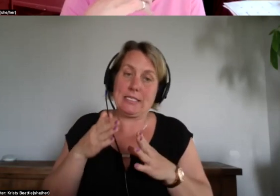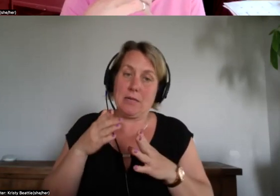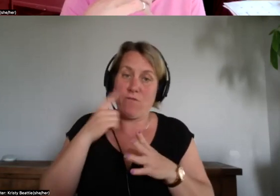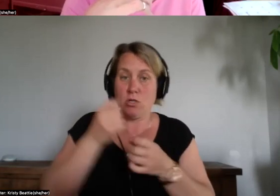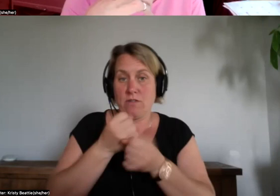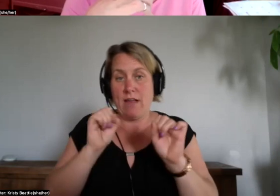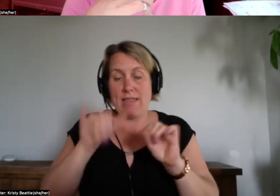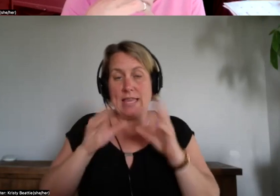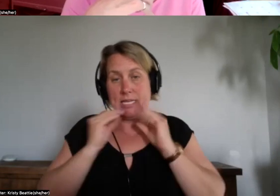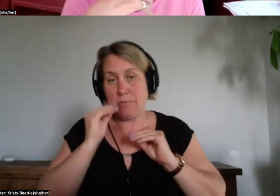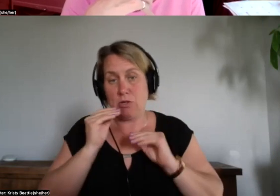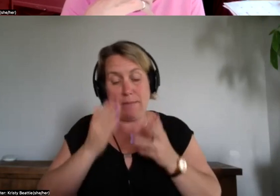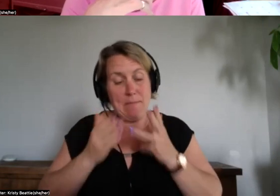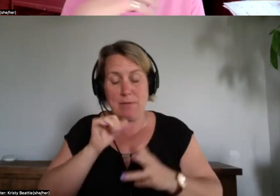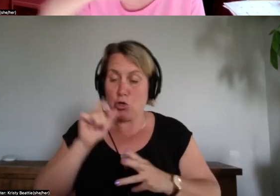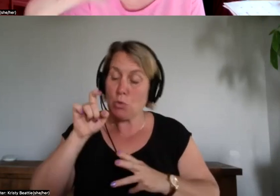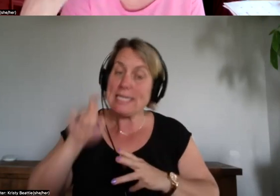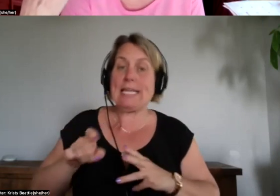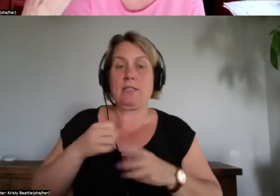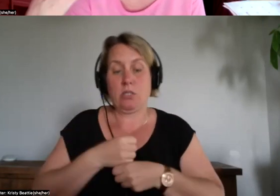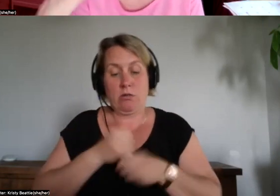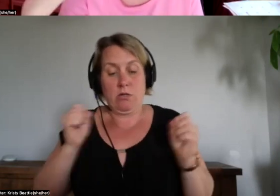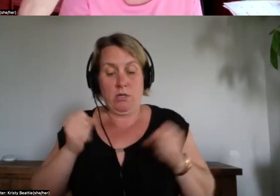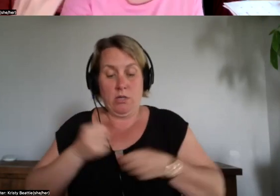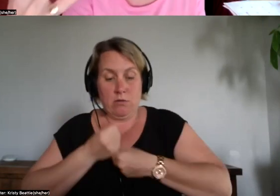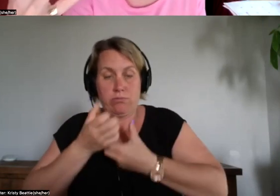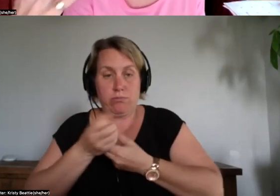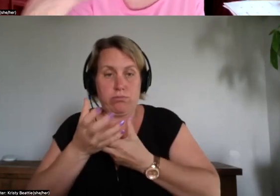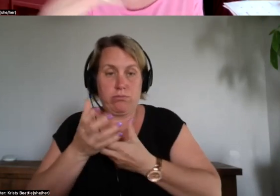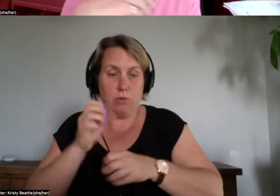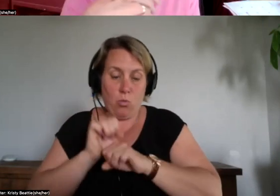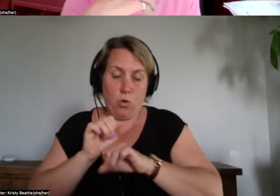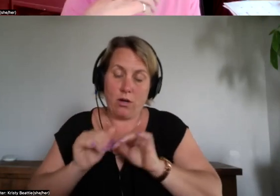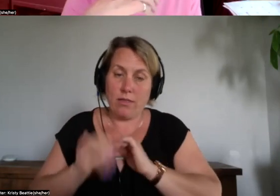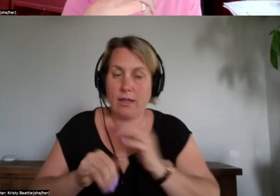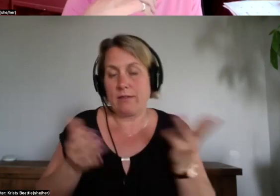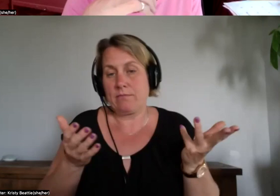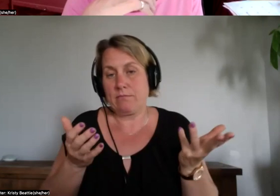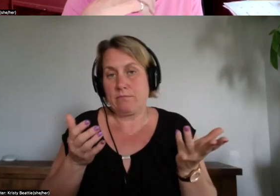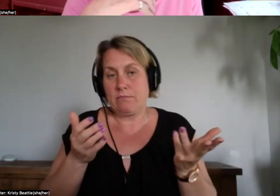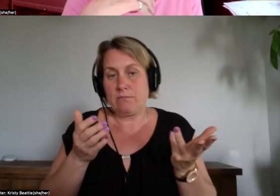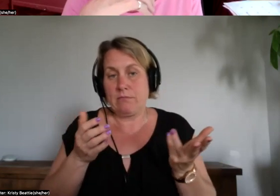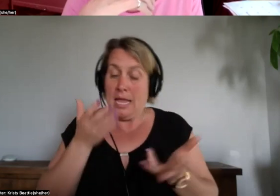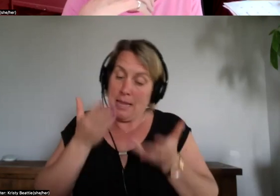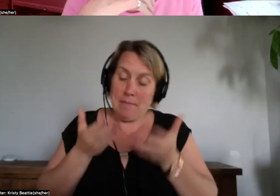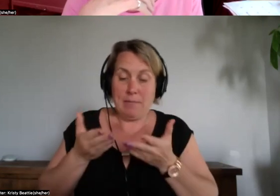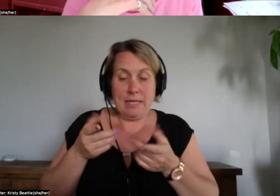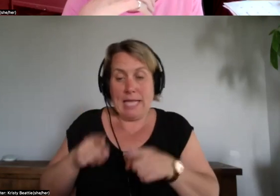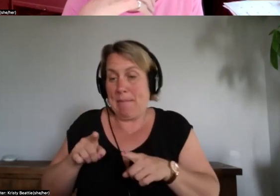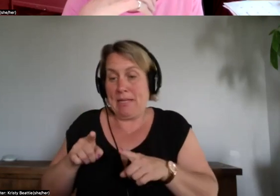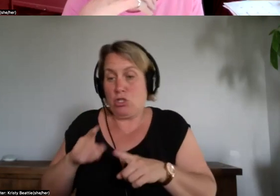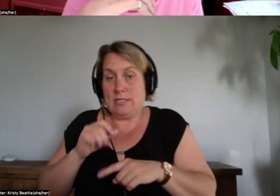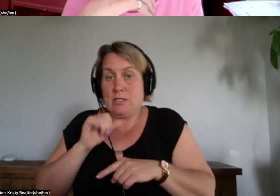um has been developed not consciously necessarily but yeah right